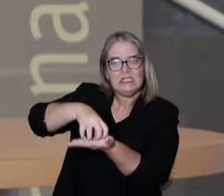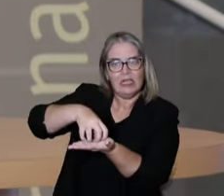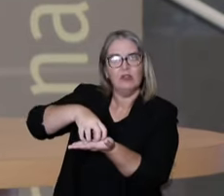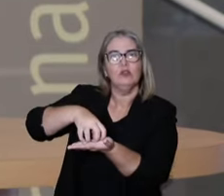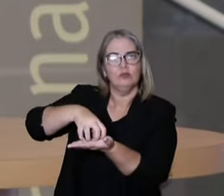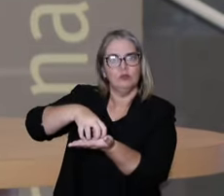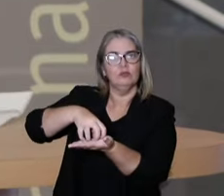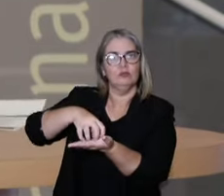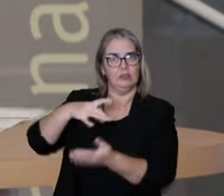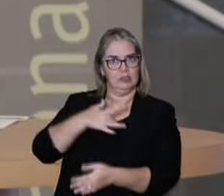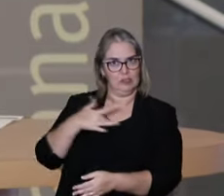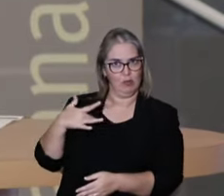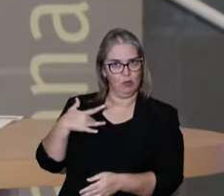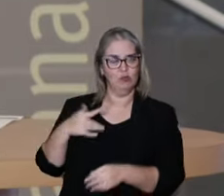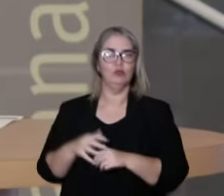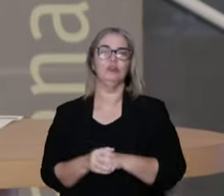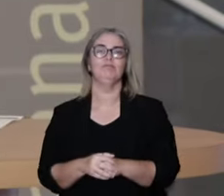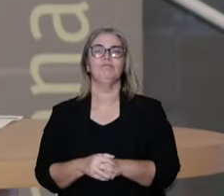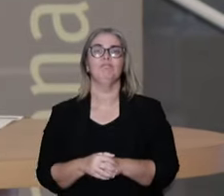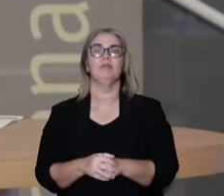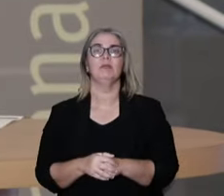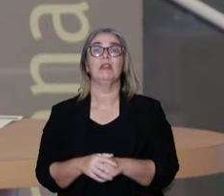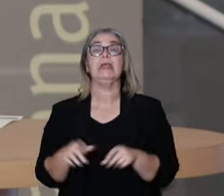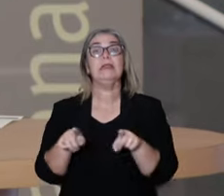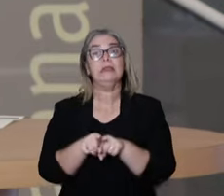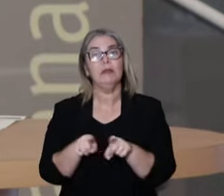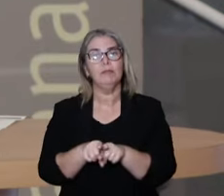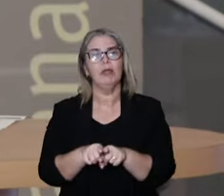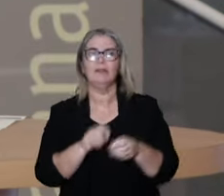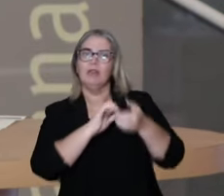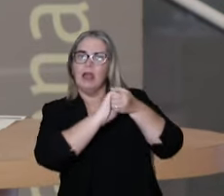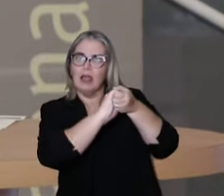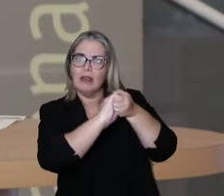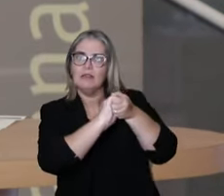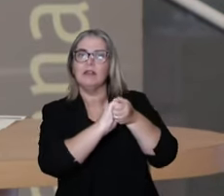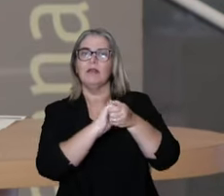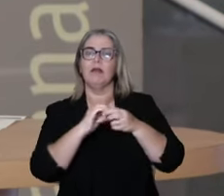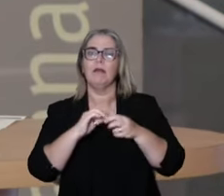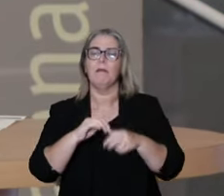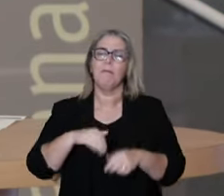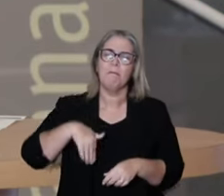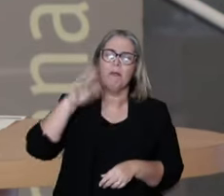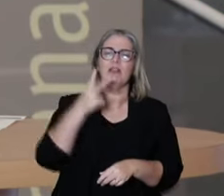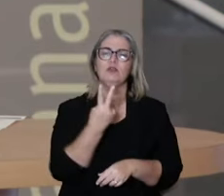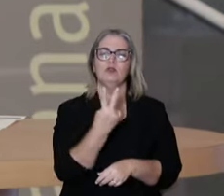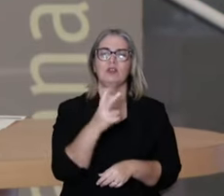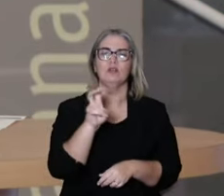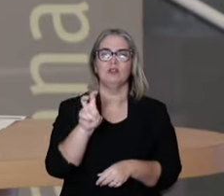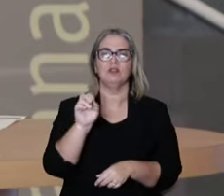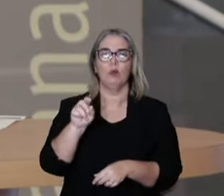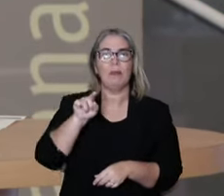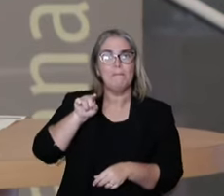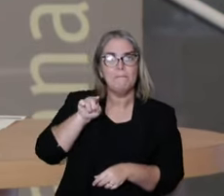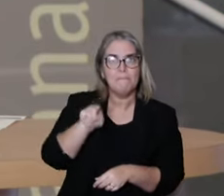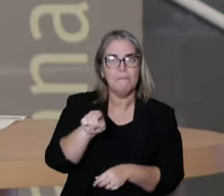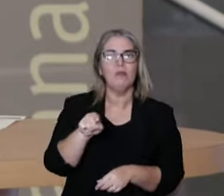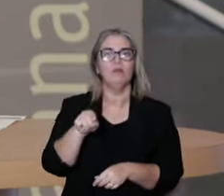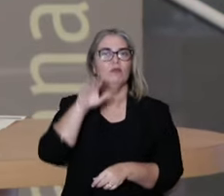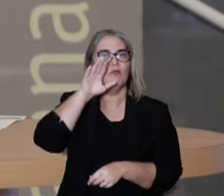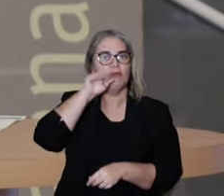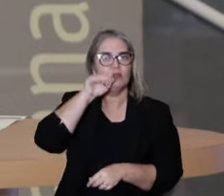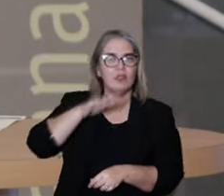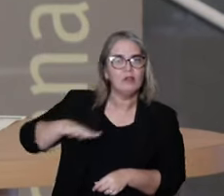centers with the community agents. And I would like to greet the over 250,000